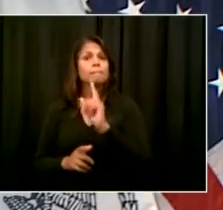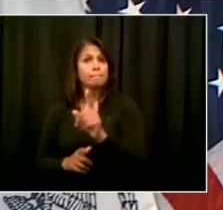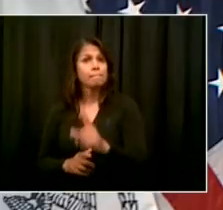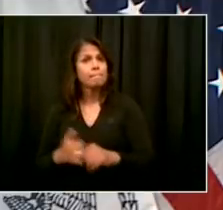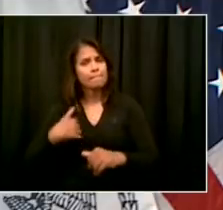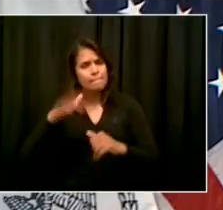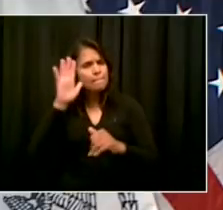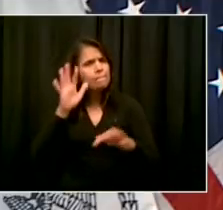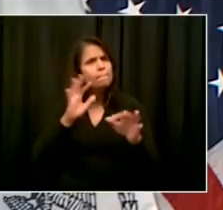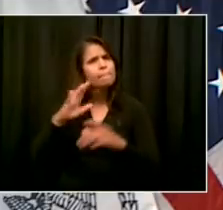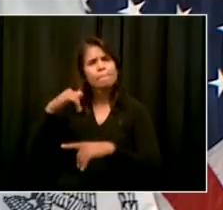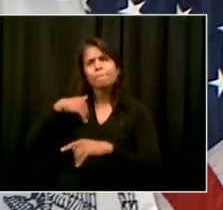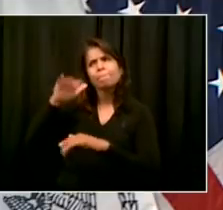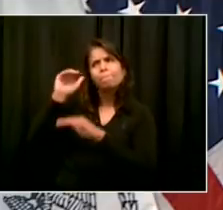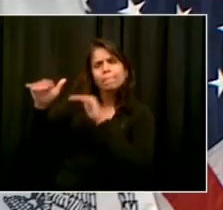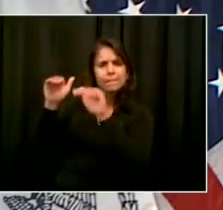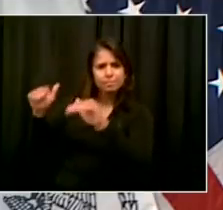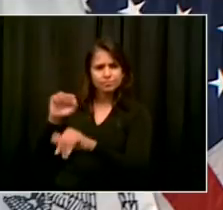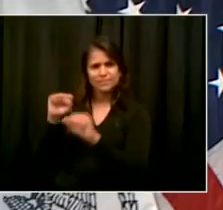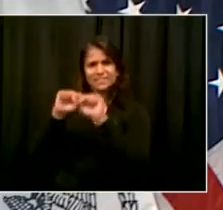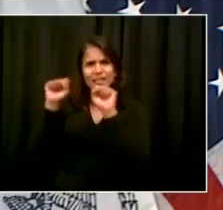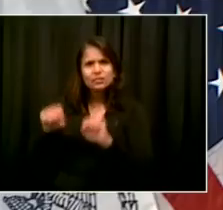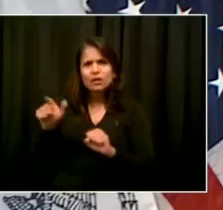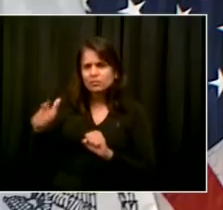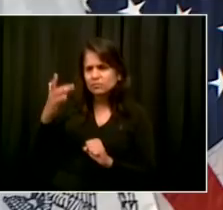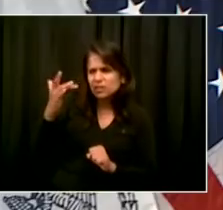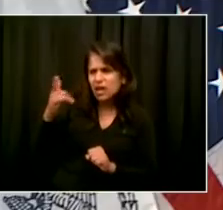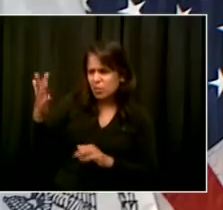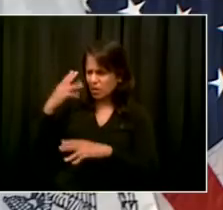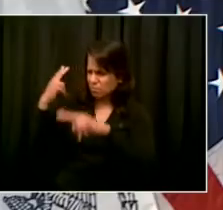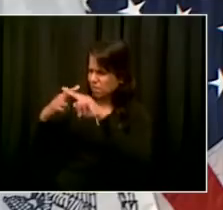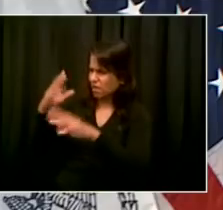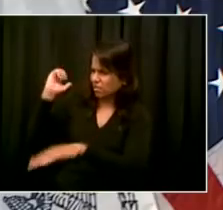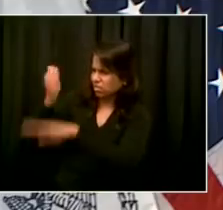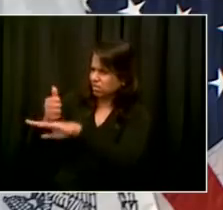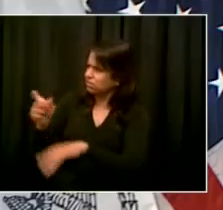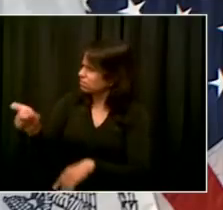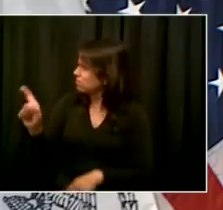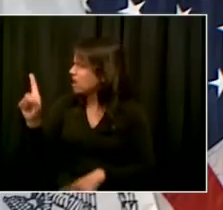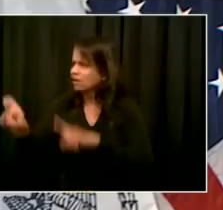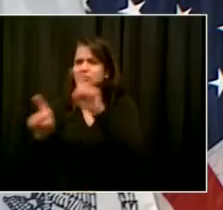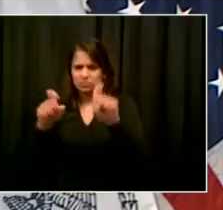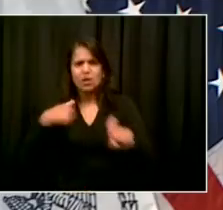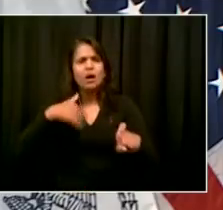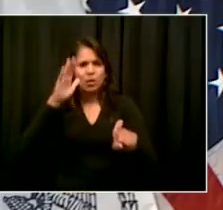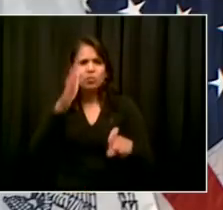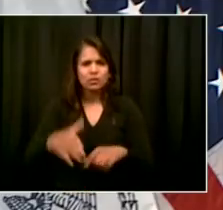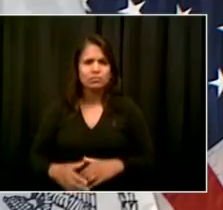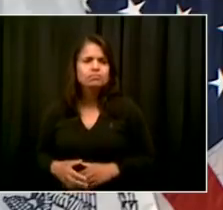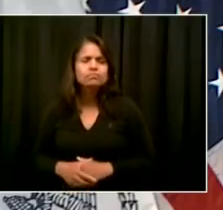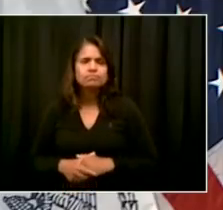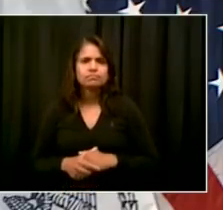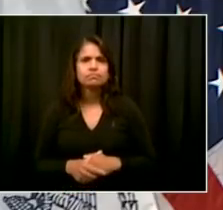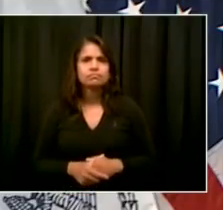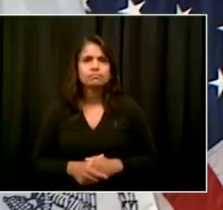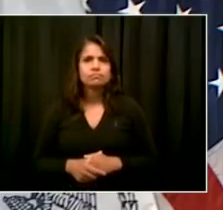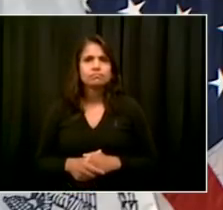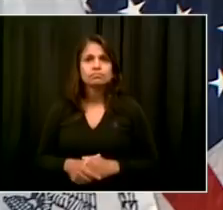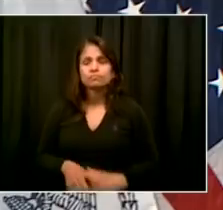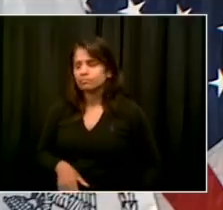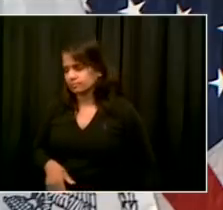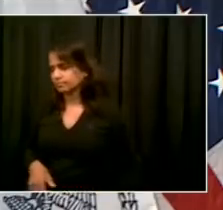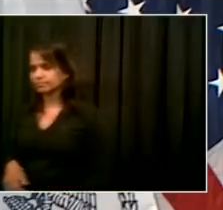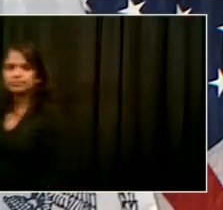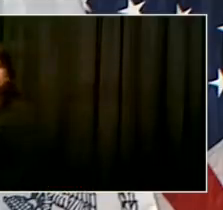specific recurring situation, you know, to continue pulling back those measures. Next up, we have Jillian from